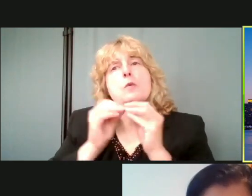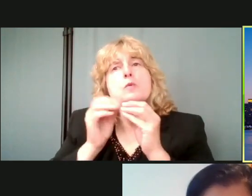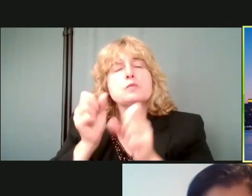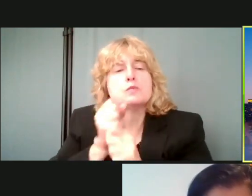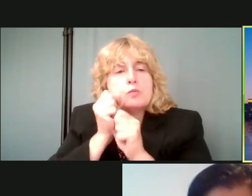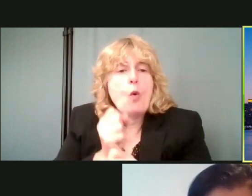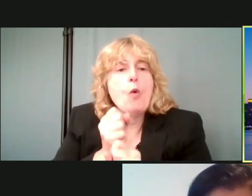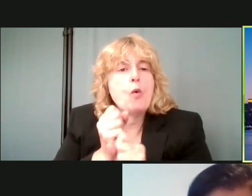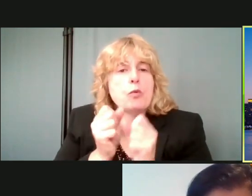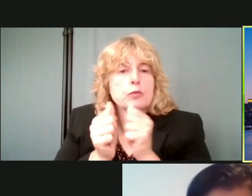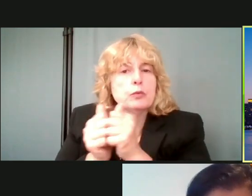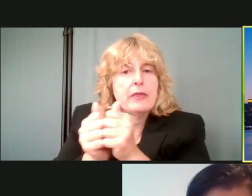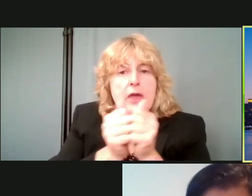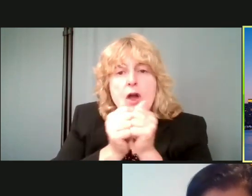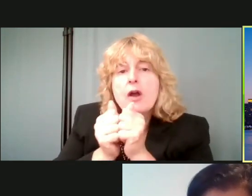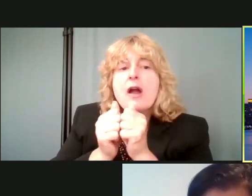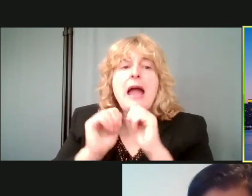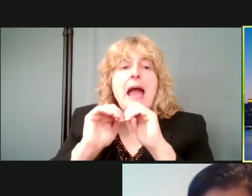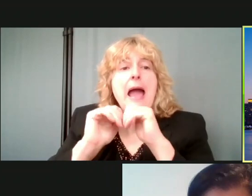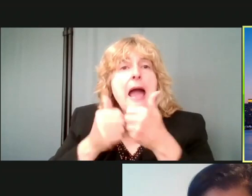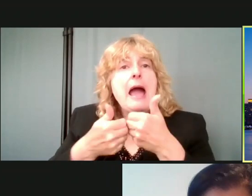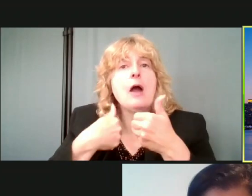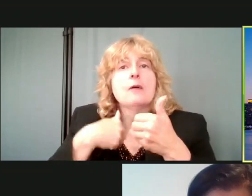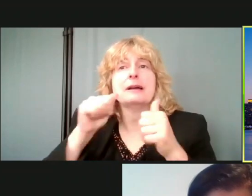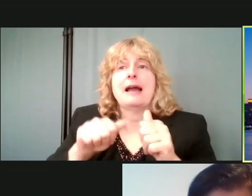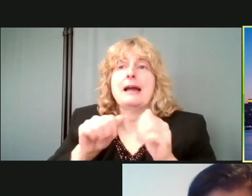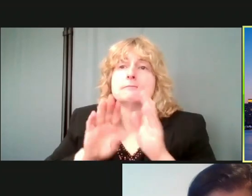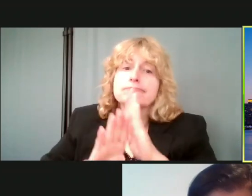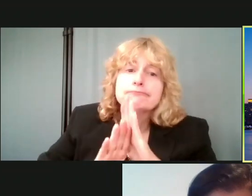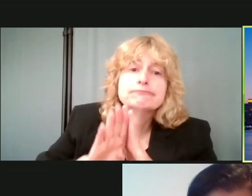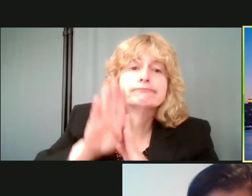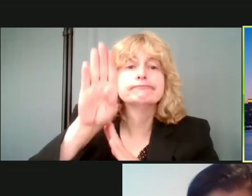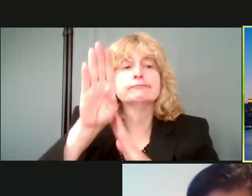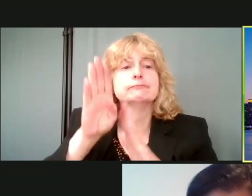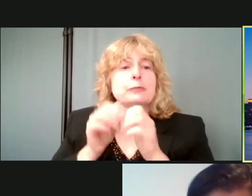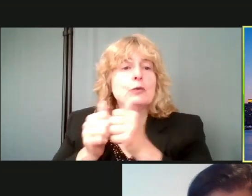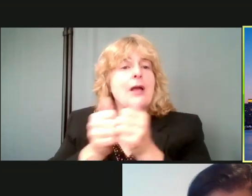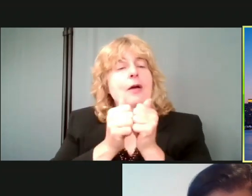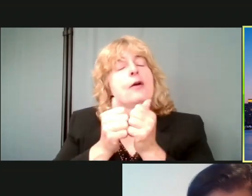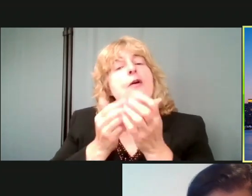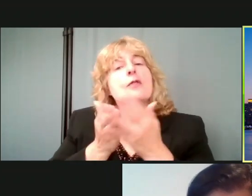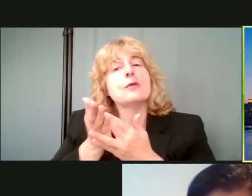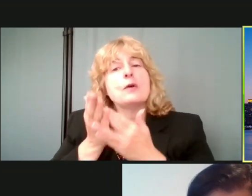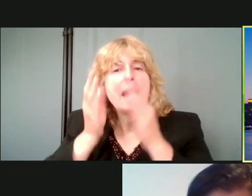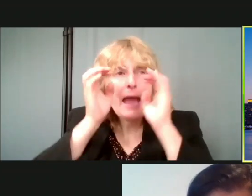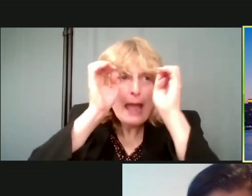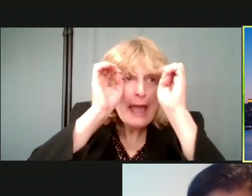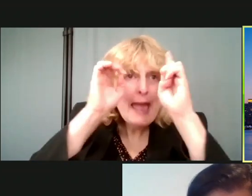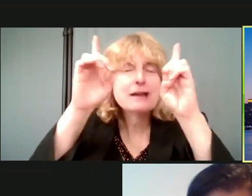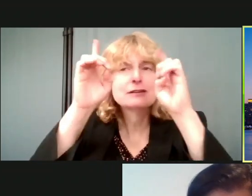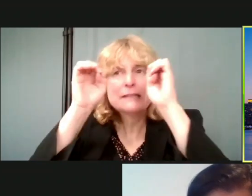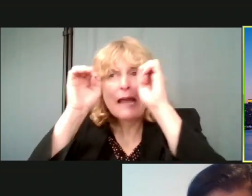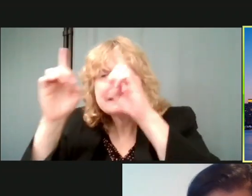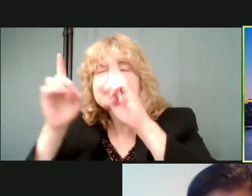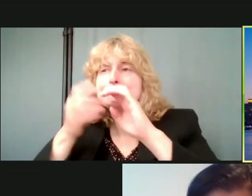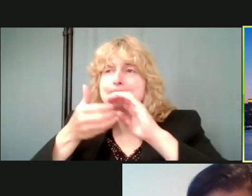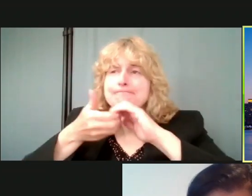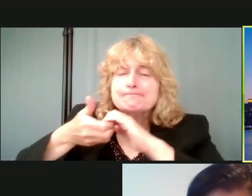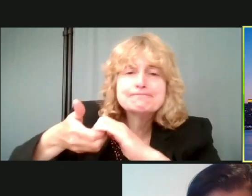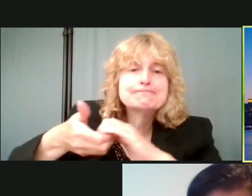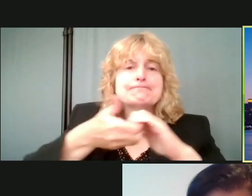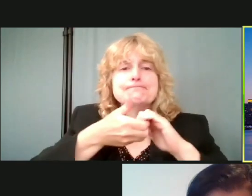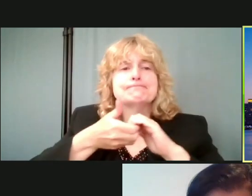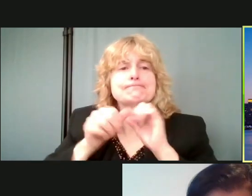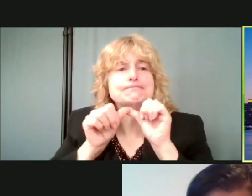way we can continue to grow together is through education, collaboration, and continuing to work